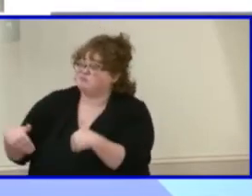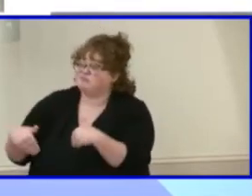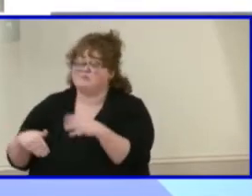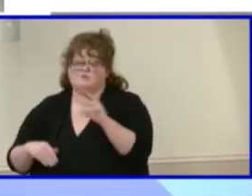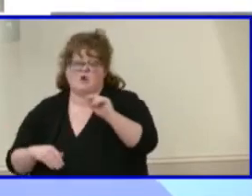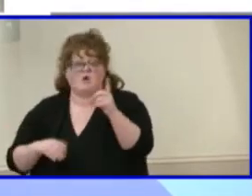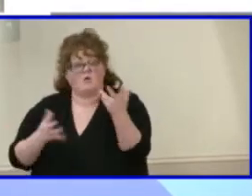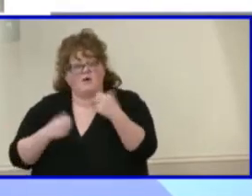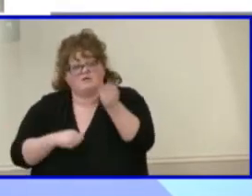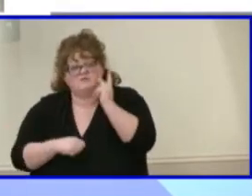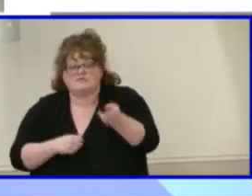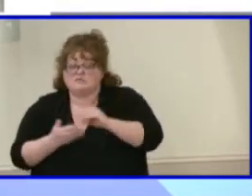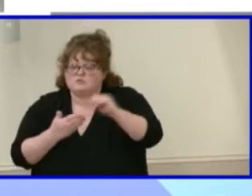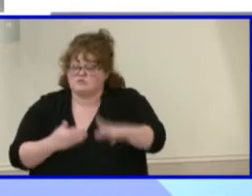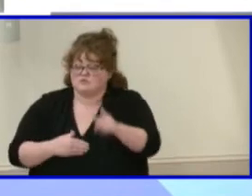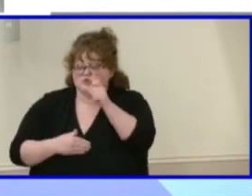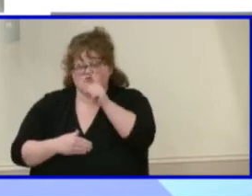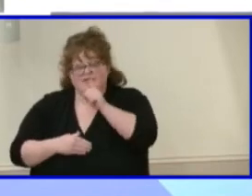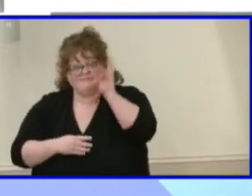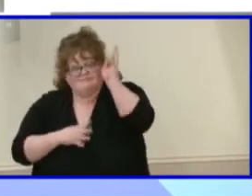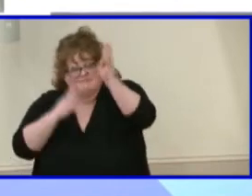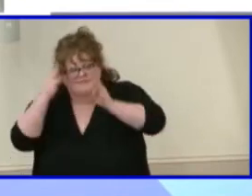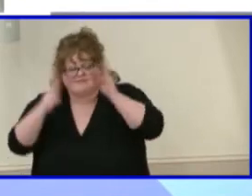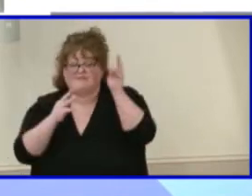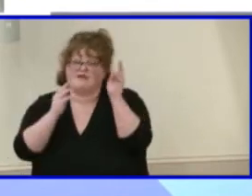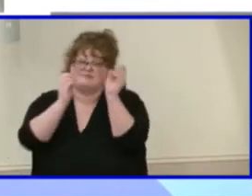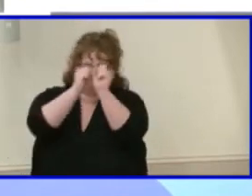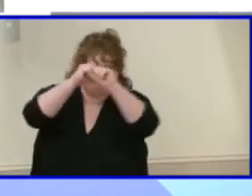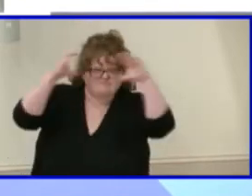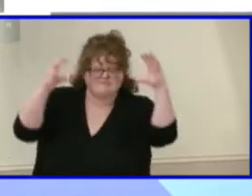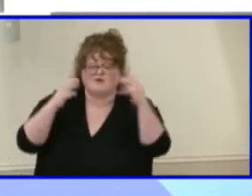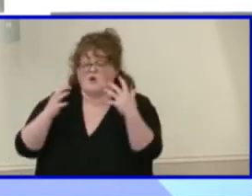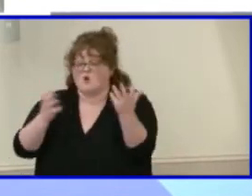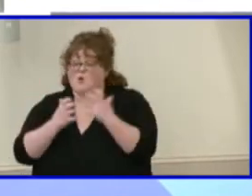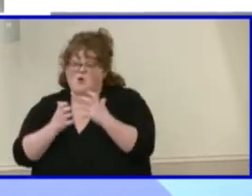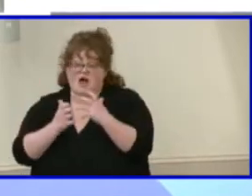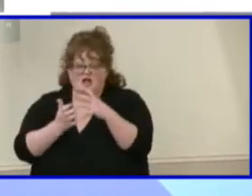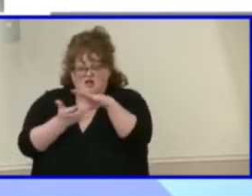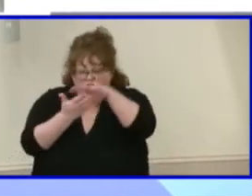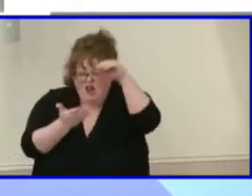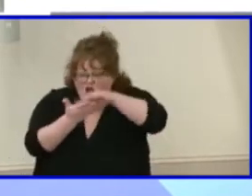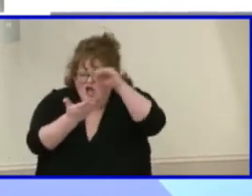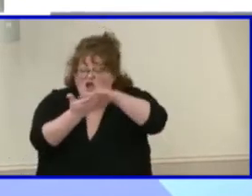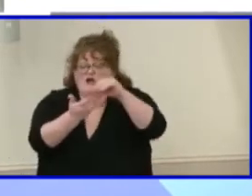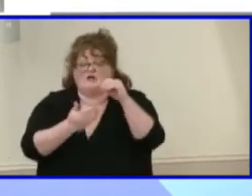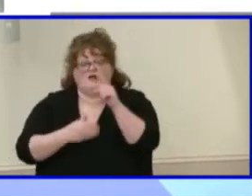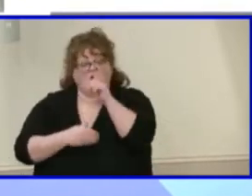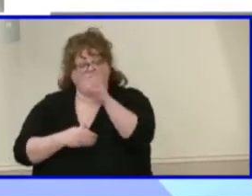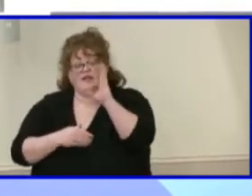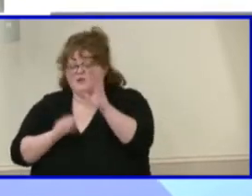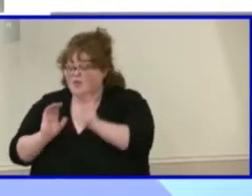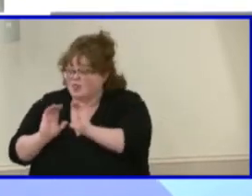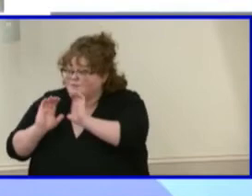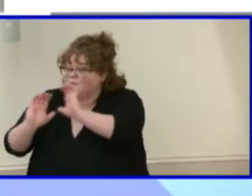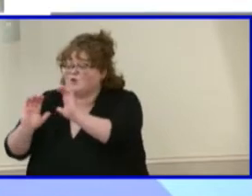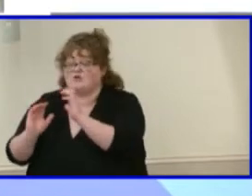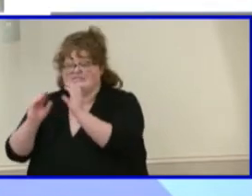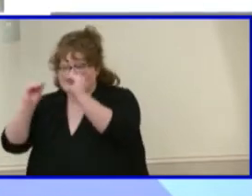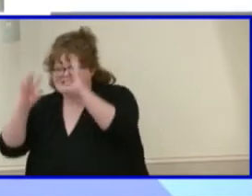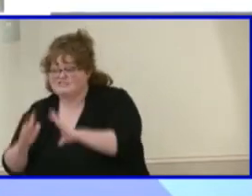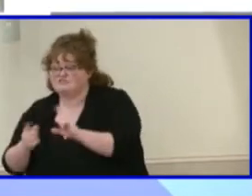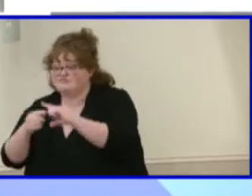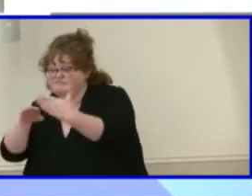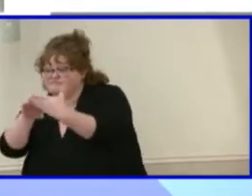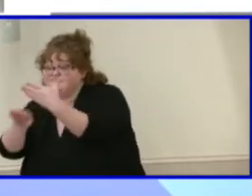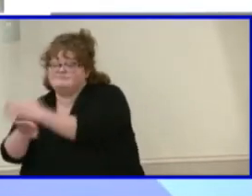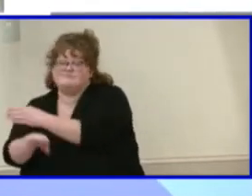imaginative, and that really want to learn and will push the envelope both with our teachers as well as the curriculum to find the things